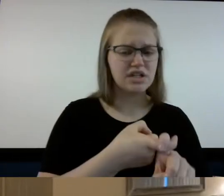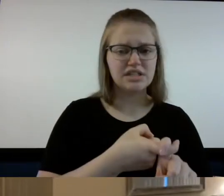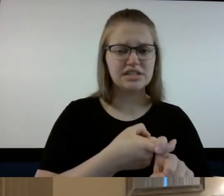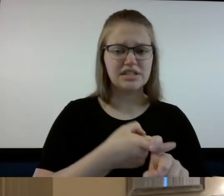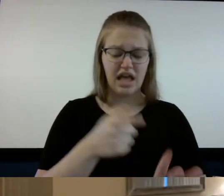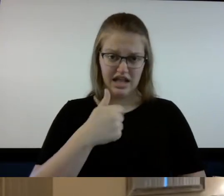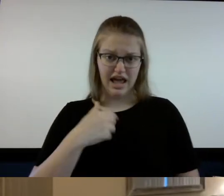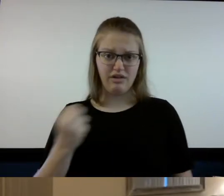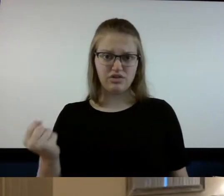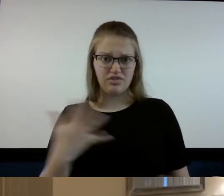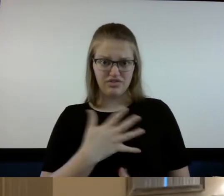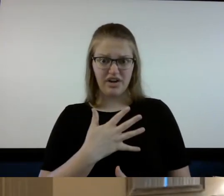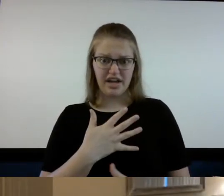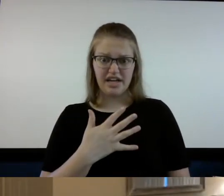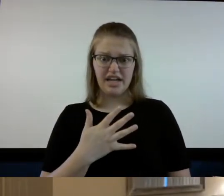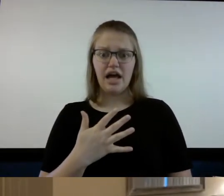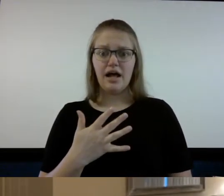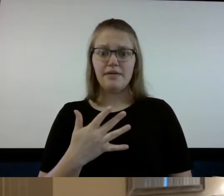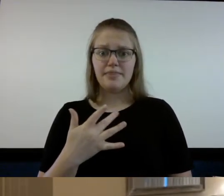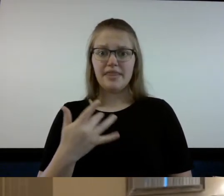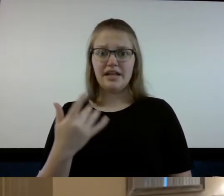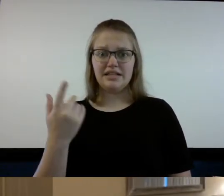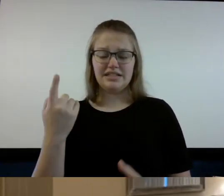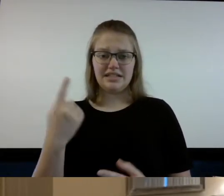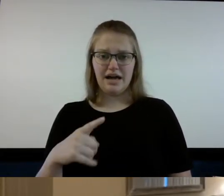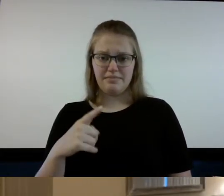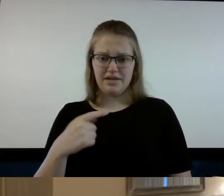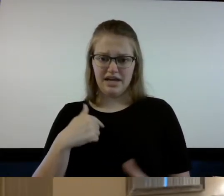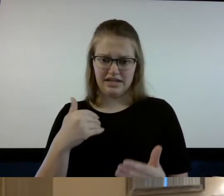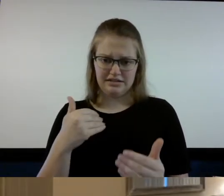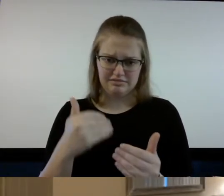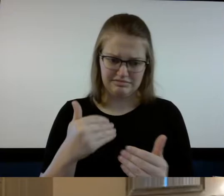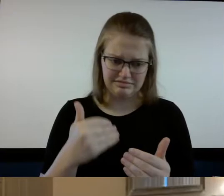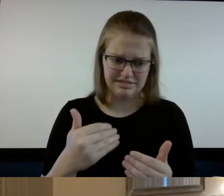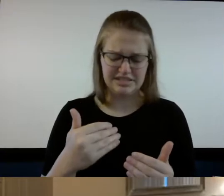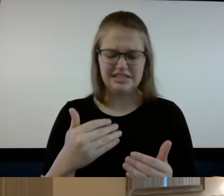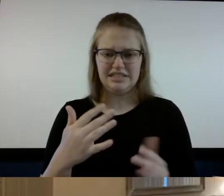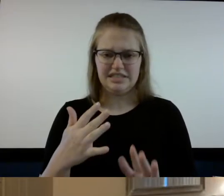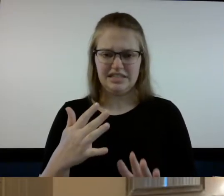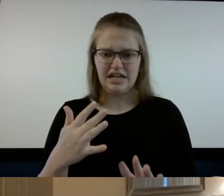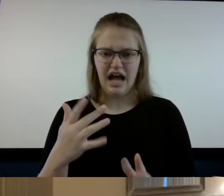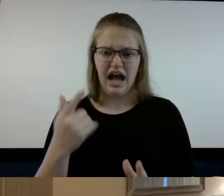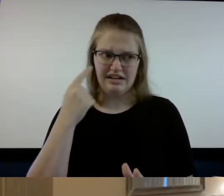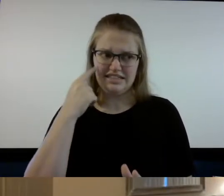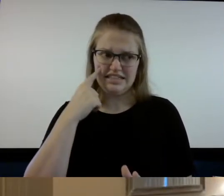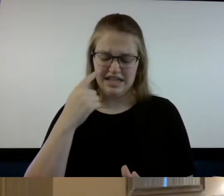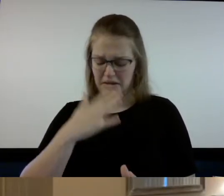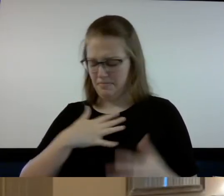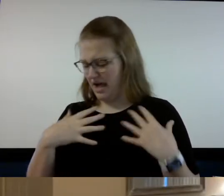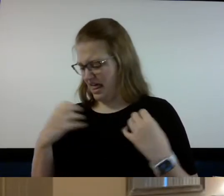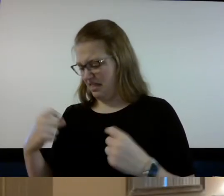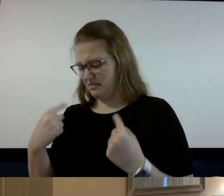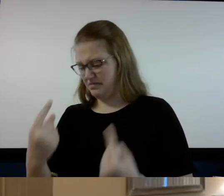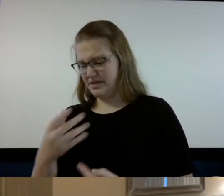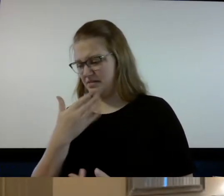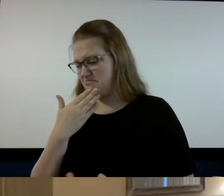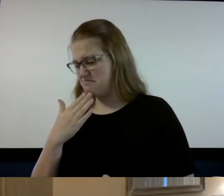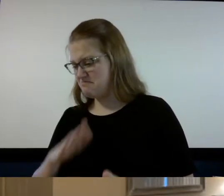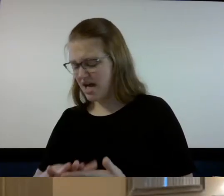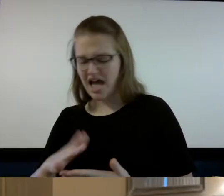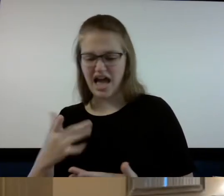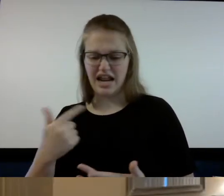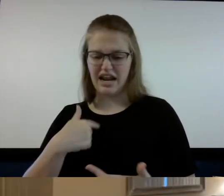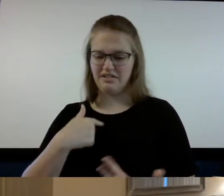I do if I get if I got close to it because of my health that it was going to hit me harder than it hit my my wife's been hit hard